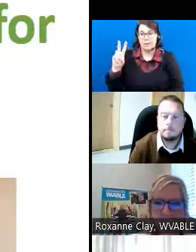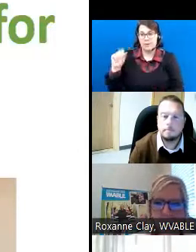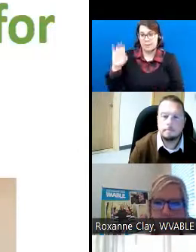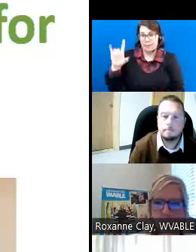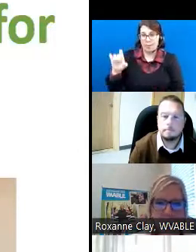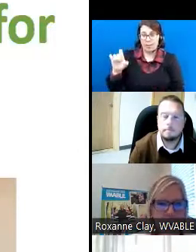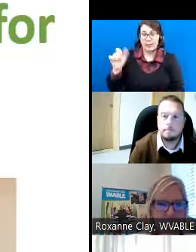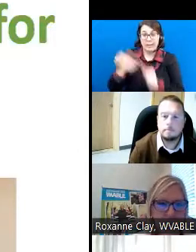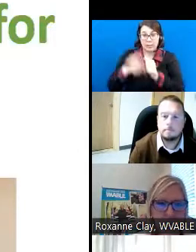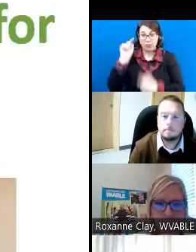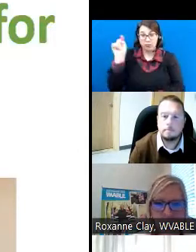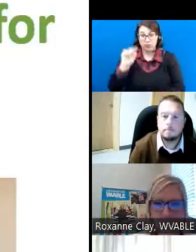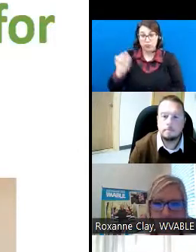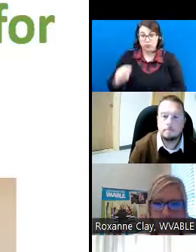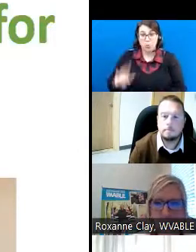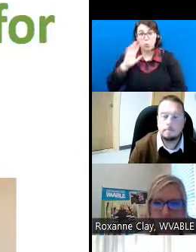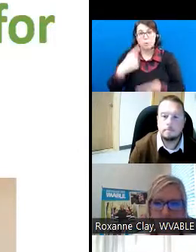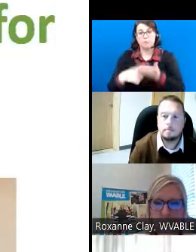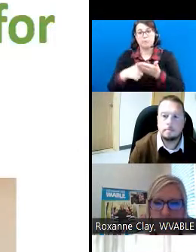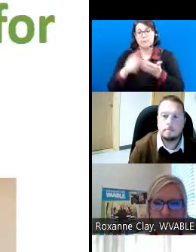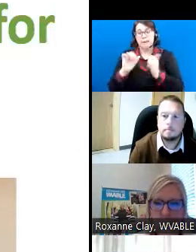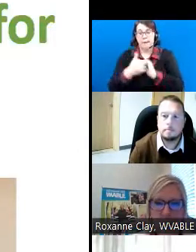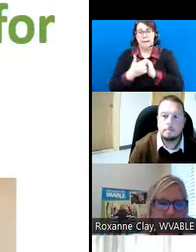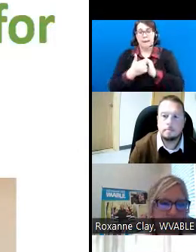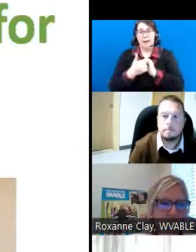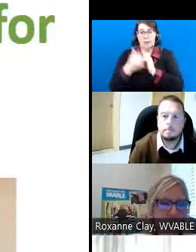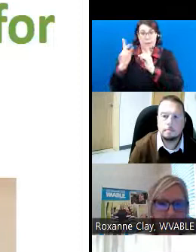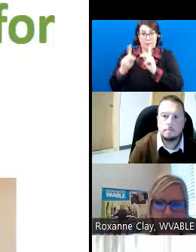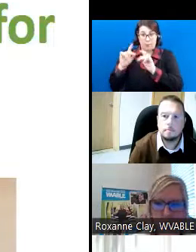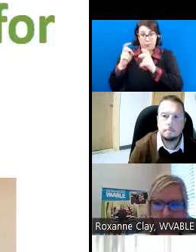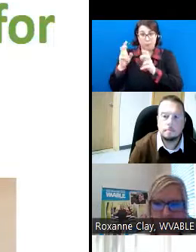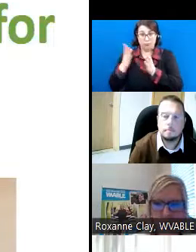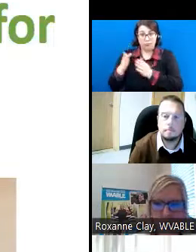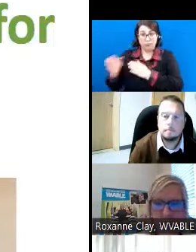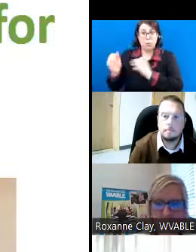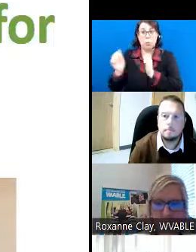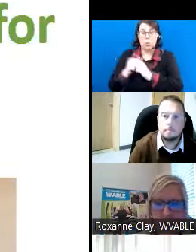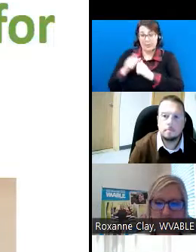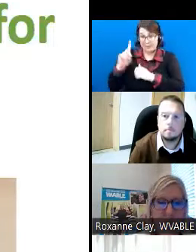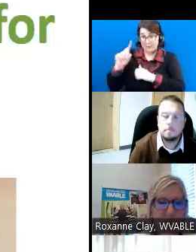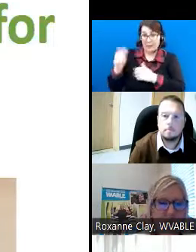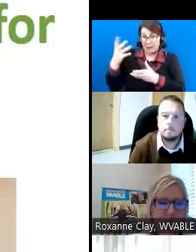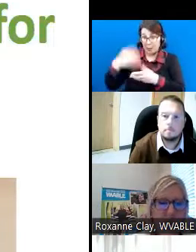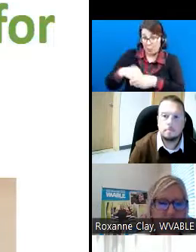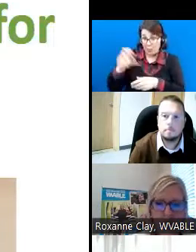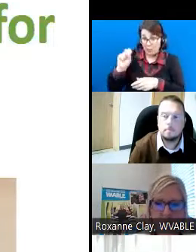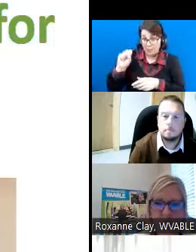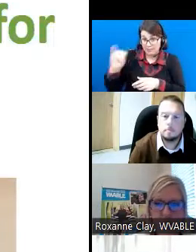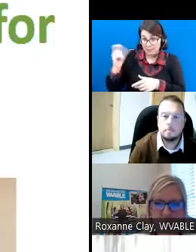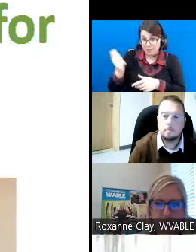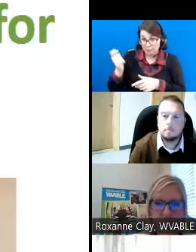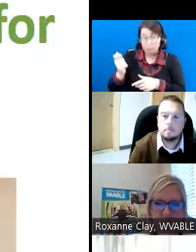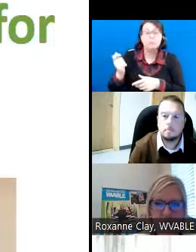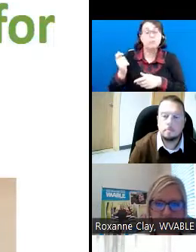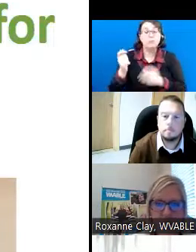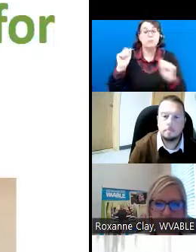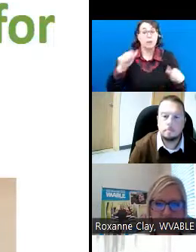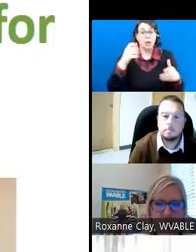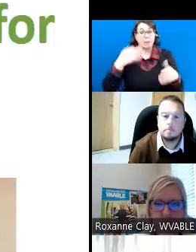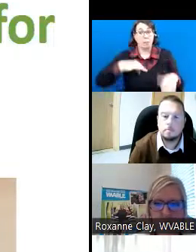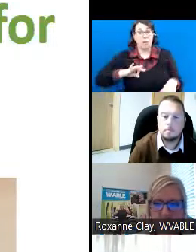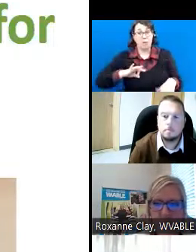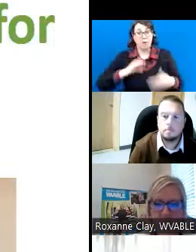individuals with disabilities, including those receiving Supplemental Security Income, can benefit from employment.